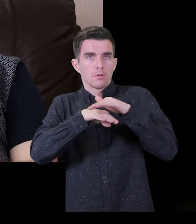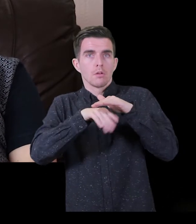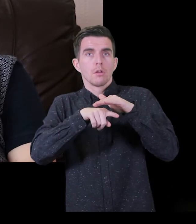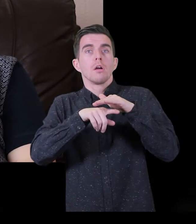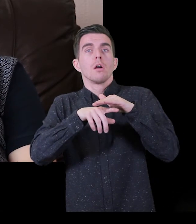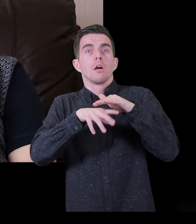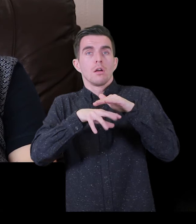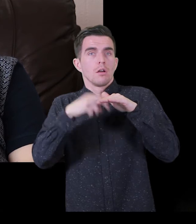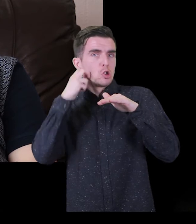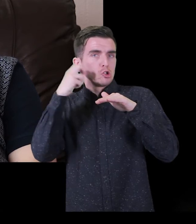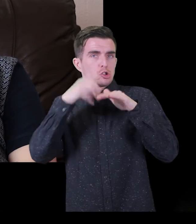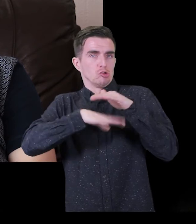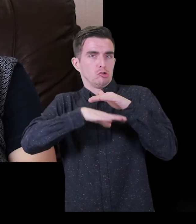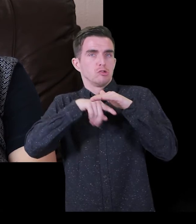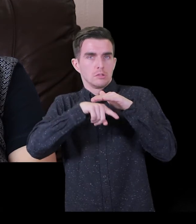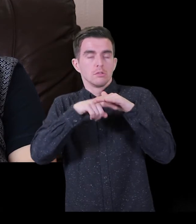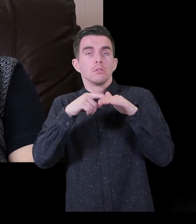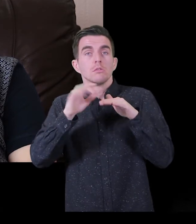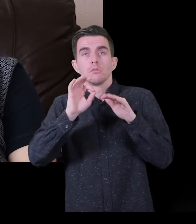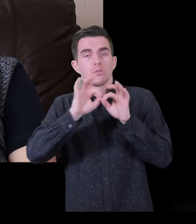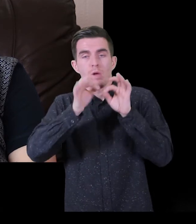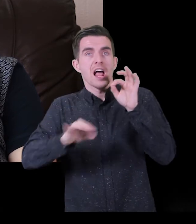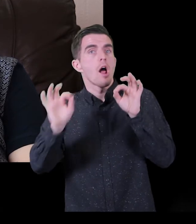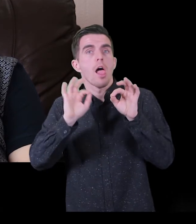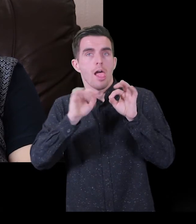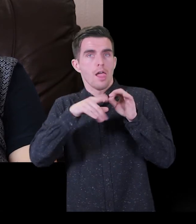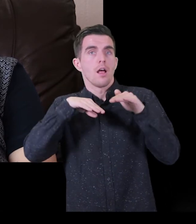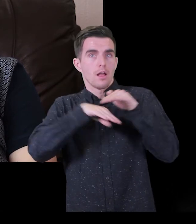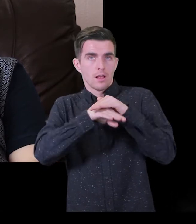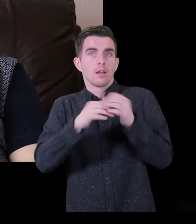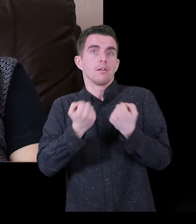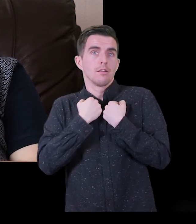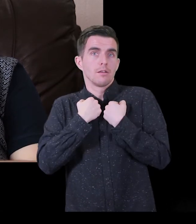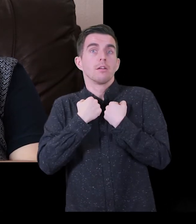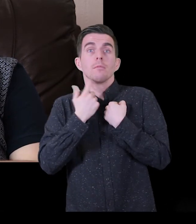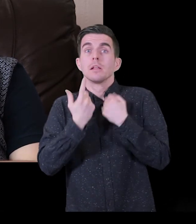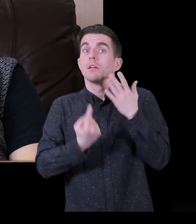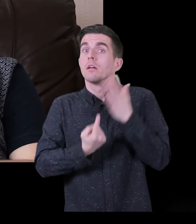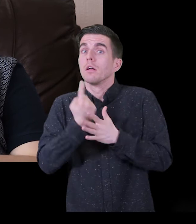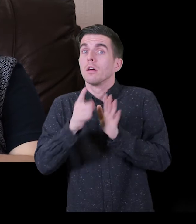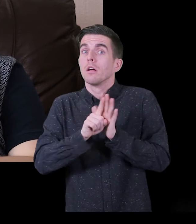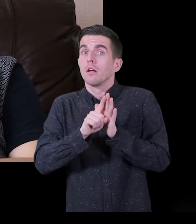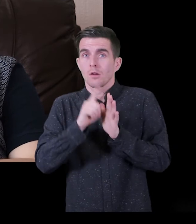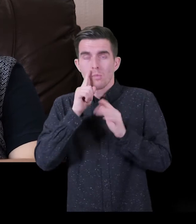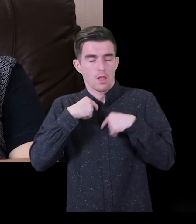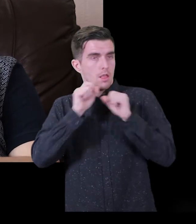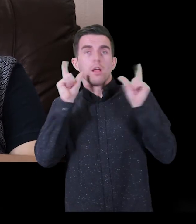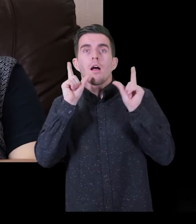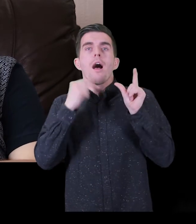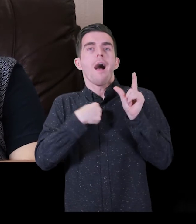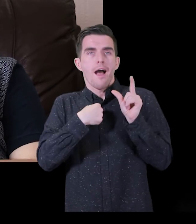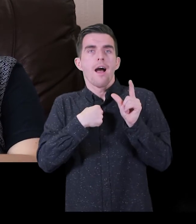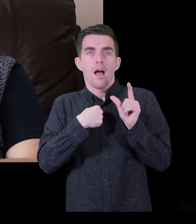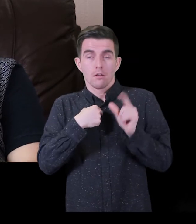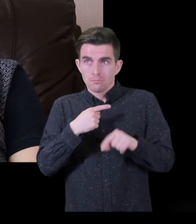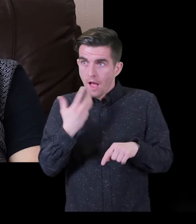So what they did for me was they've got me wireless smoke alarms that link up to a buzzer that goes under my pillow and that